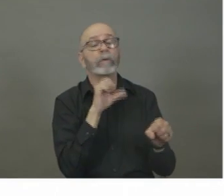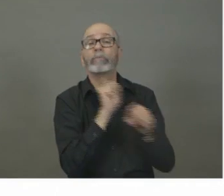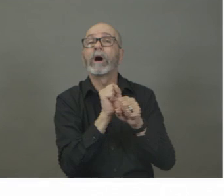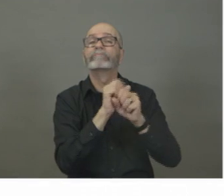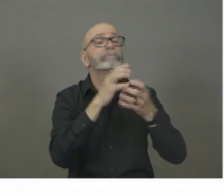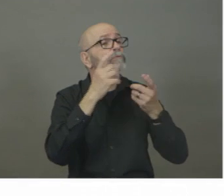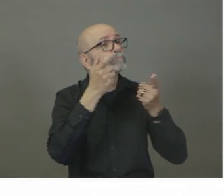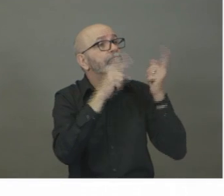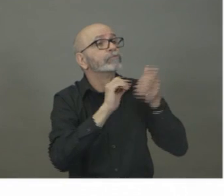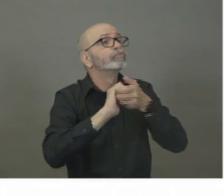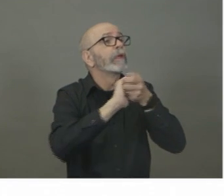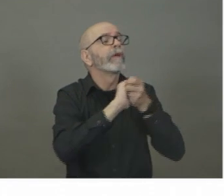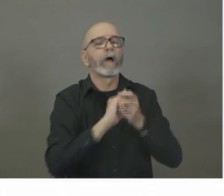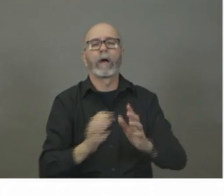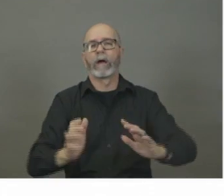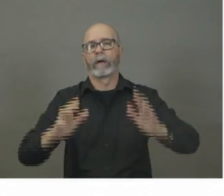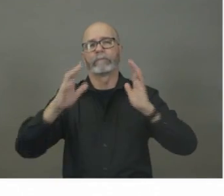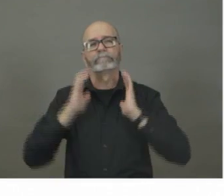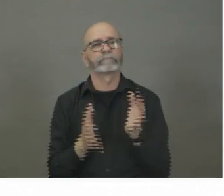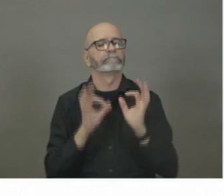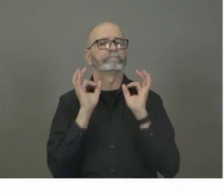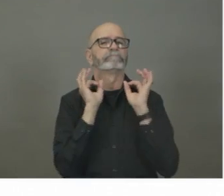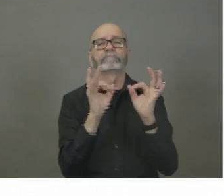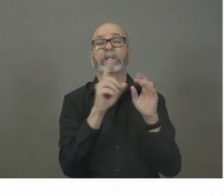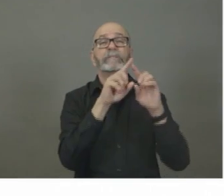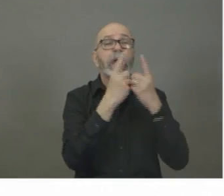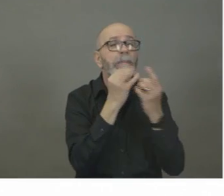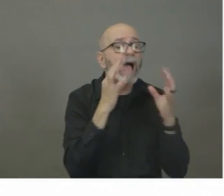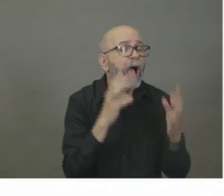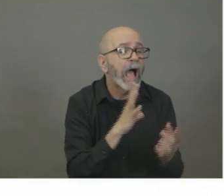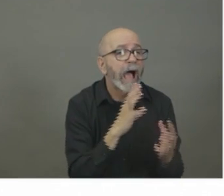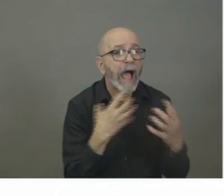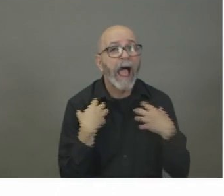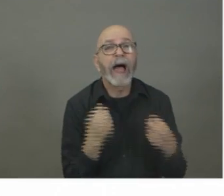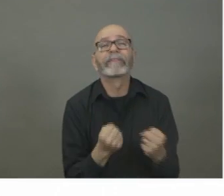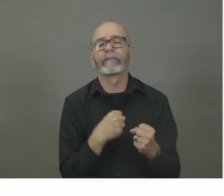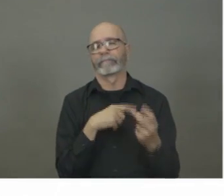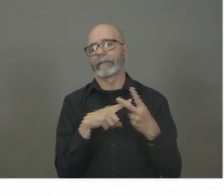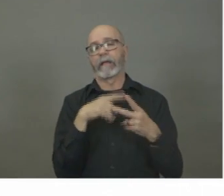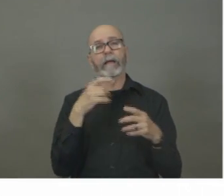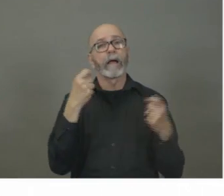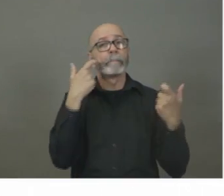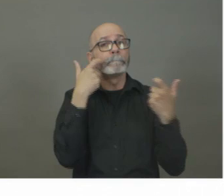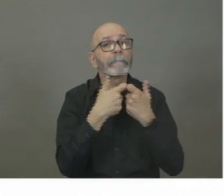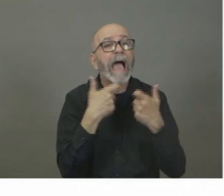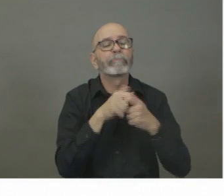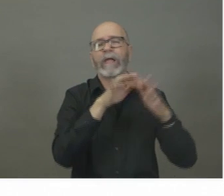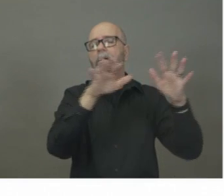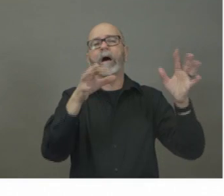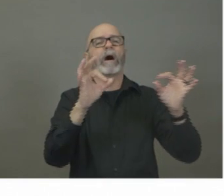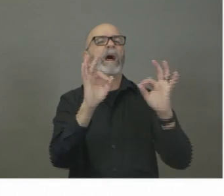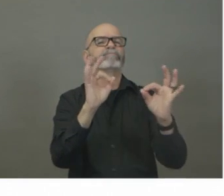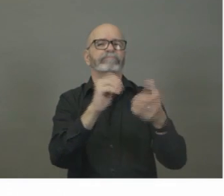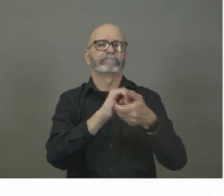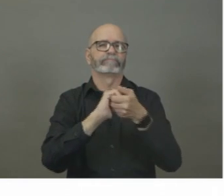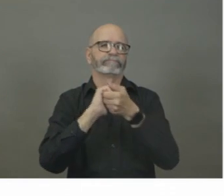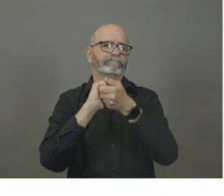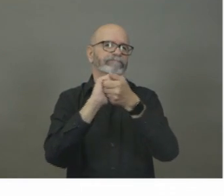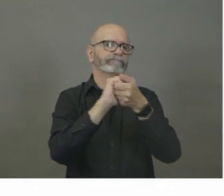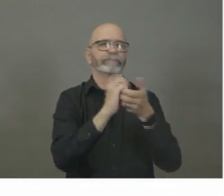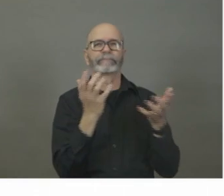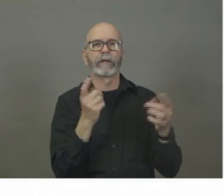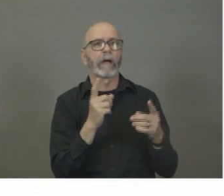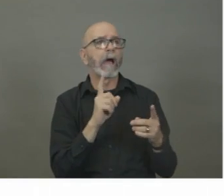Public health has been doing a tremendous job. We require you to help us communicate to Nova Scotians the facts about how they can best protect